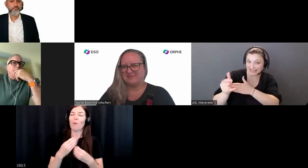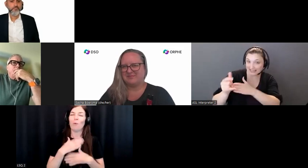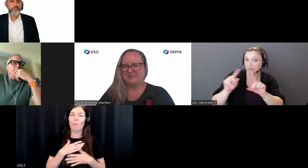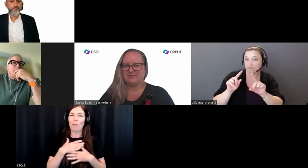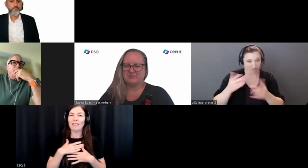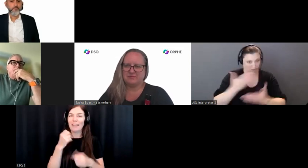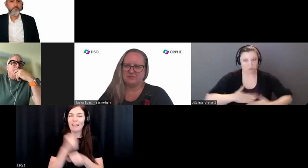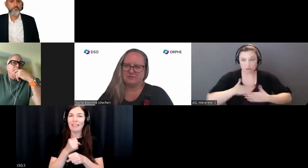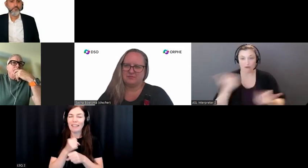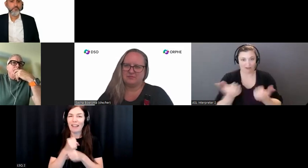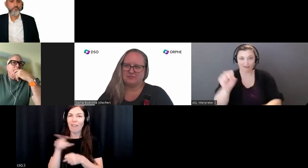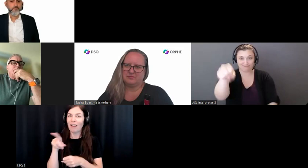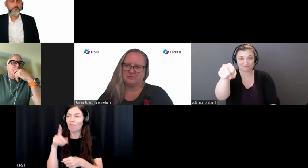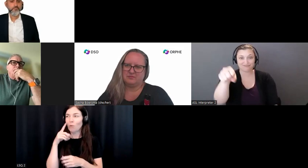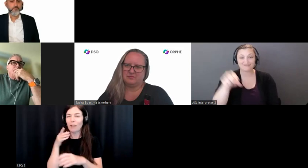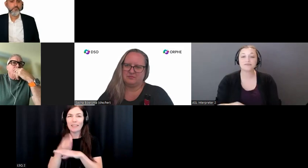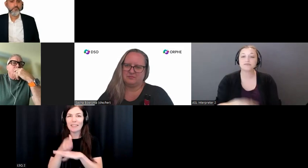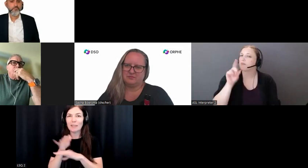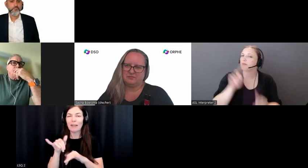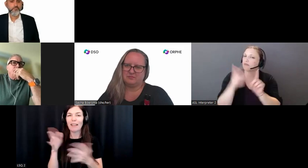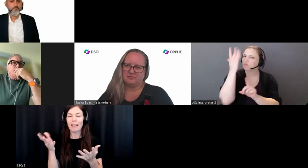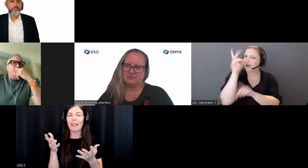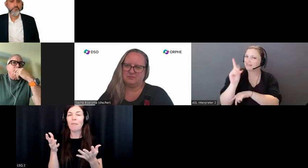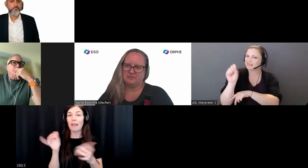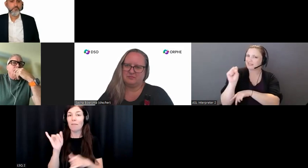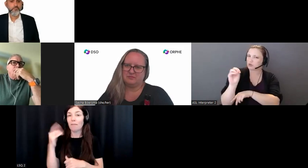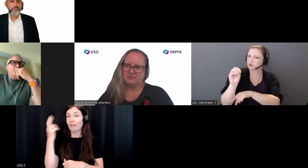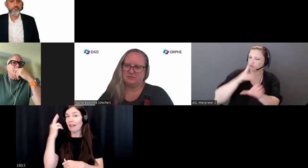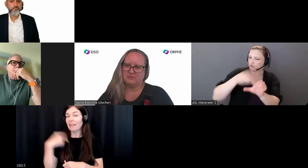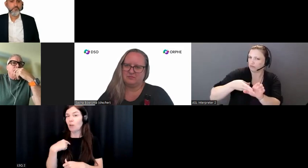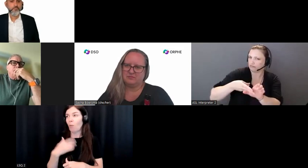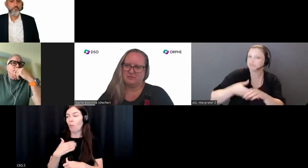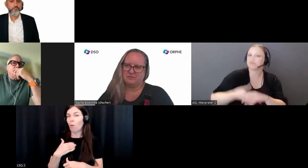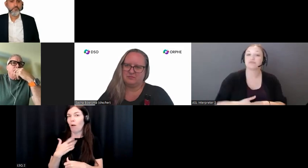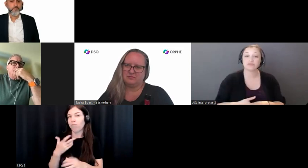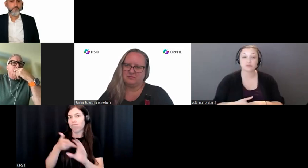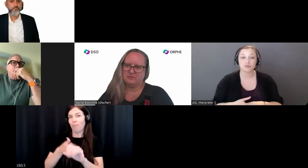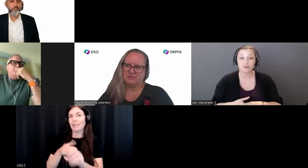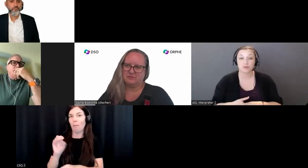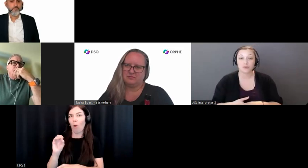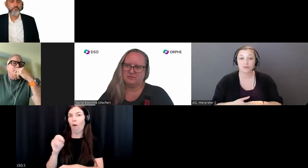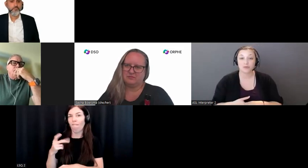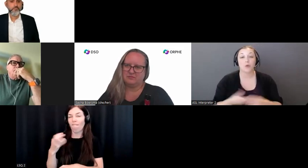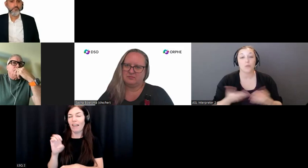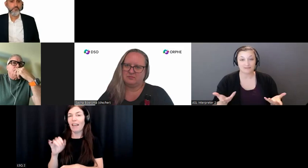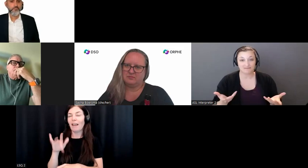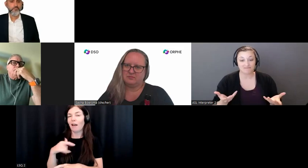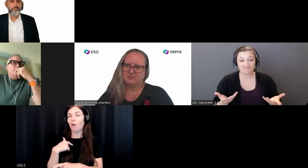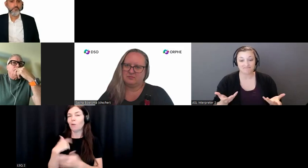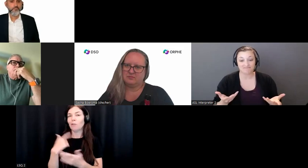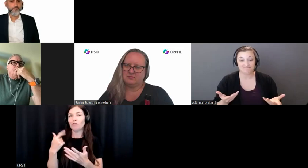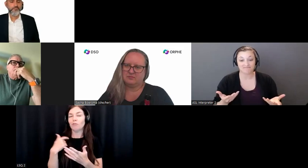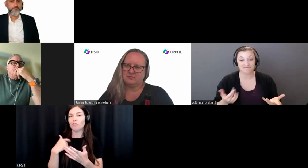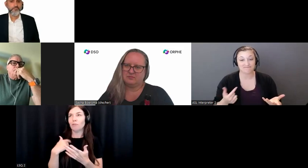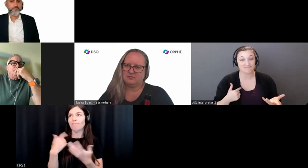I chose to join the DSO was I am still waiting for the day where I see